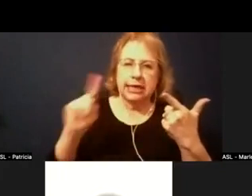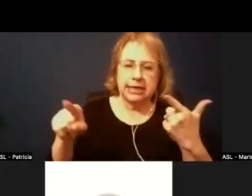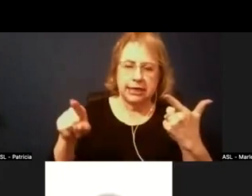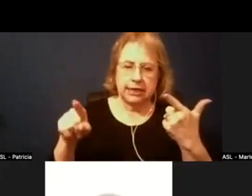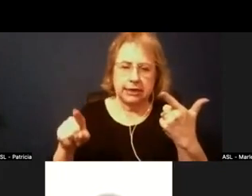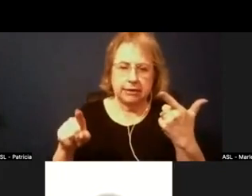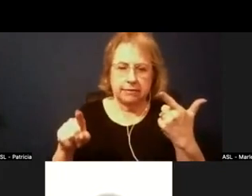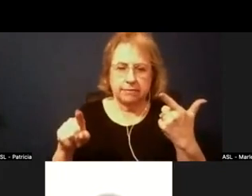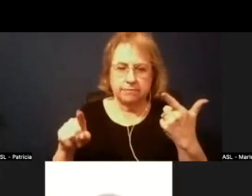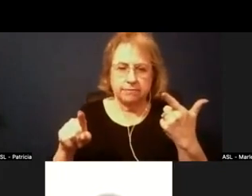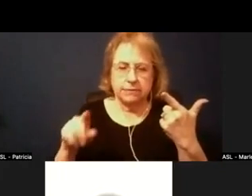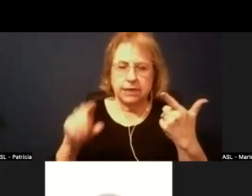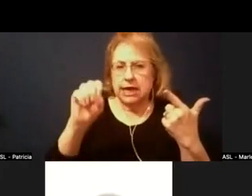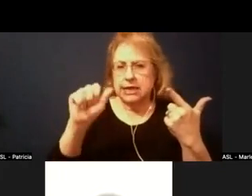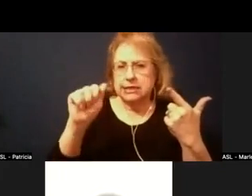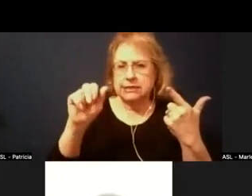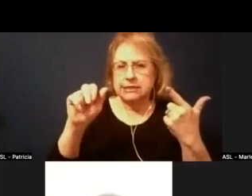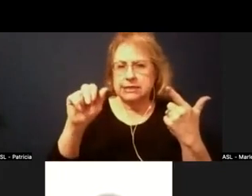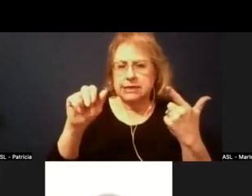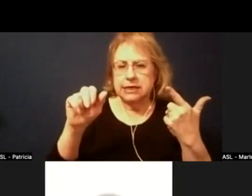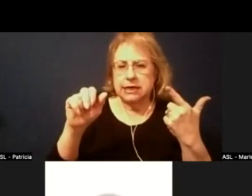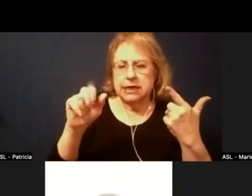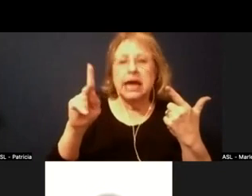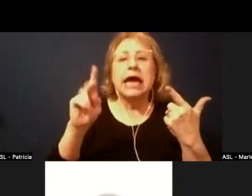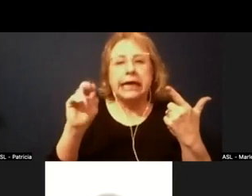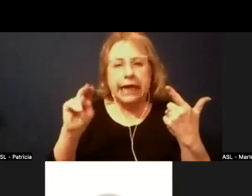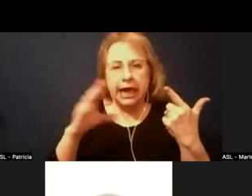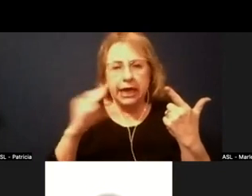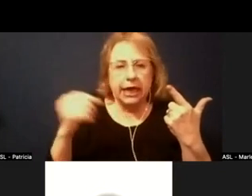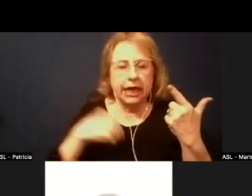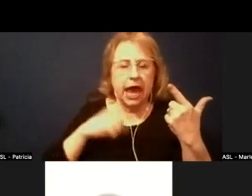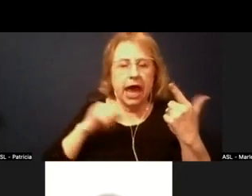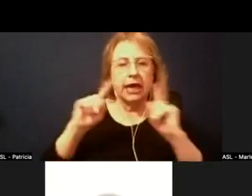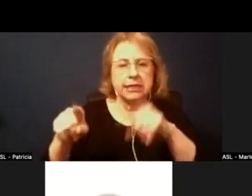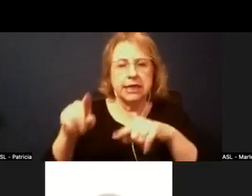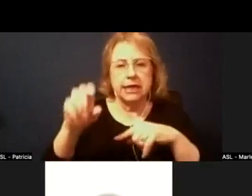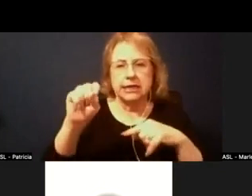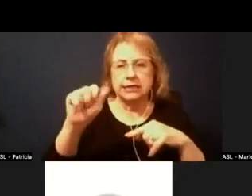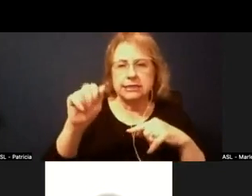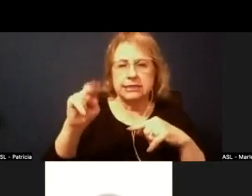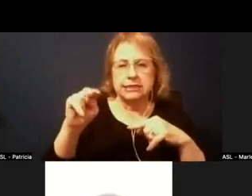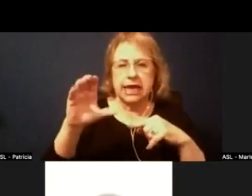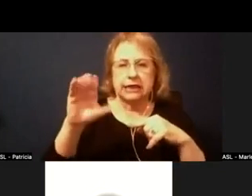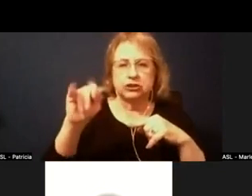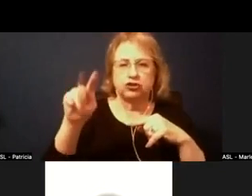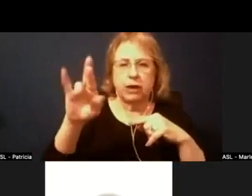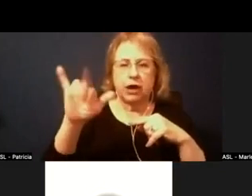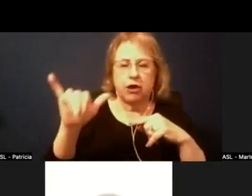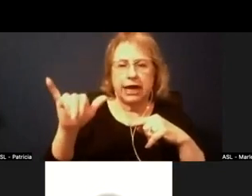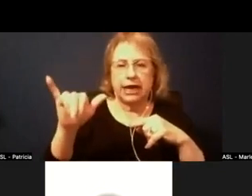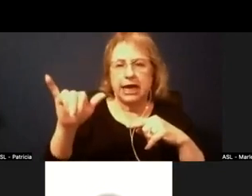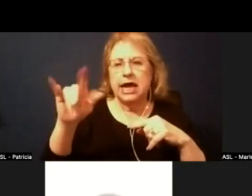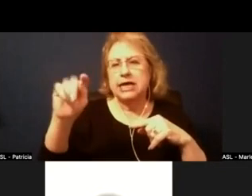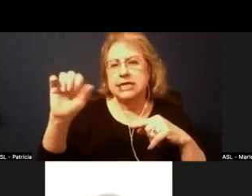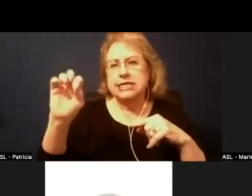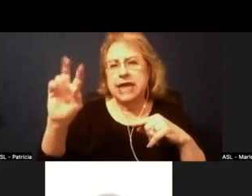Sanctuary... Actually, Ken and I attended the Sanctuary Task Force meeting today and also